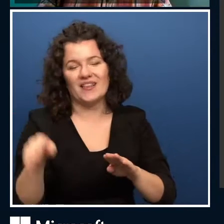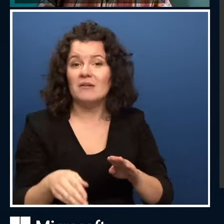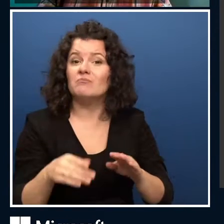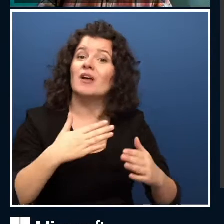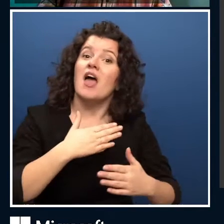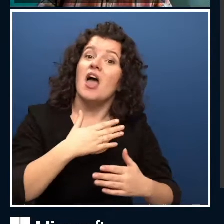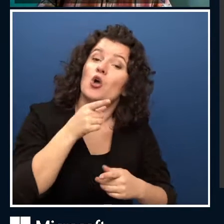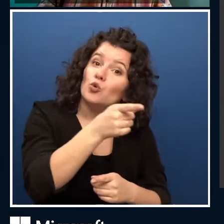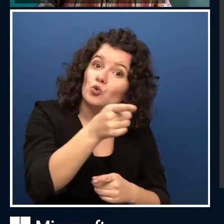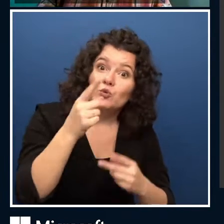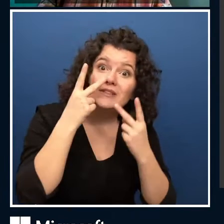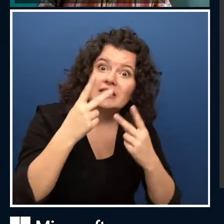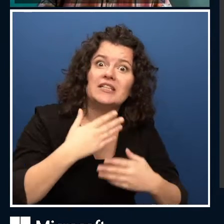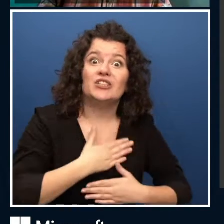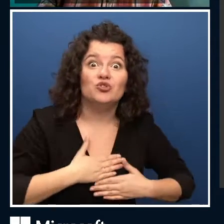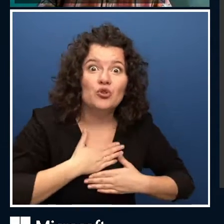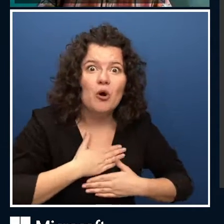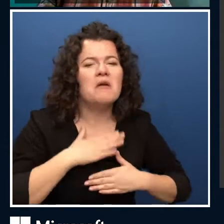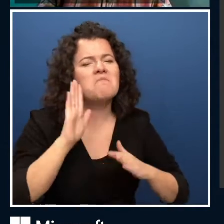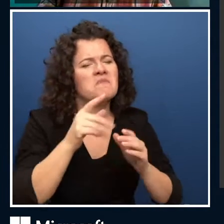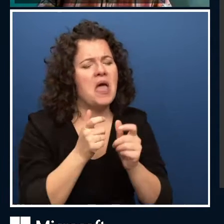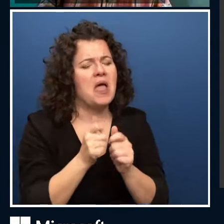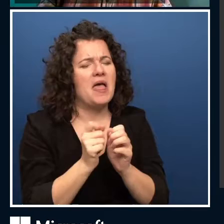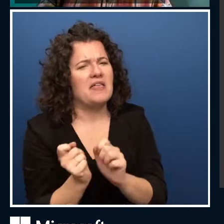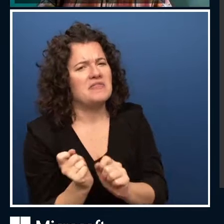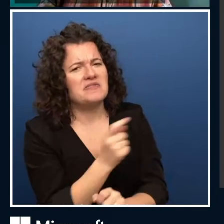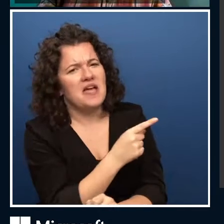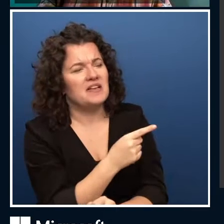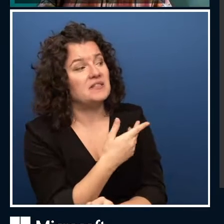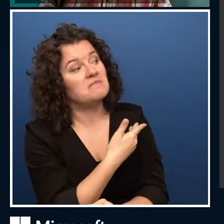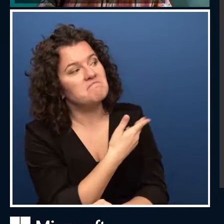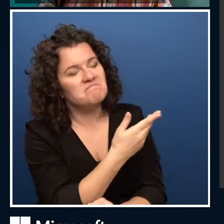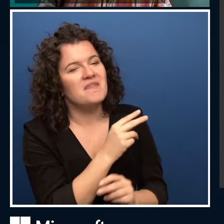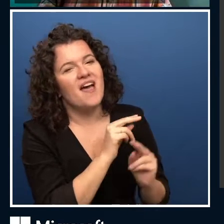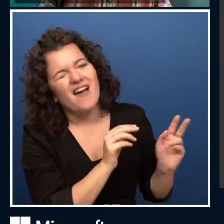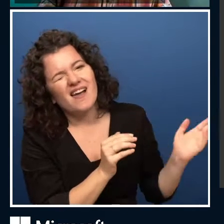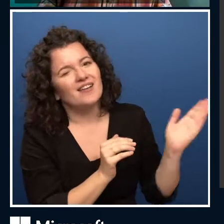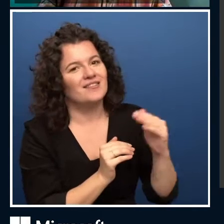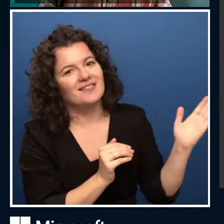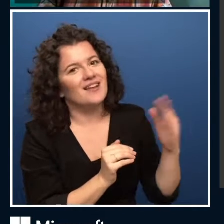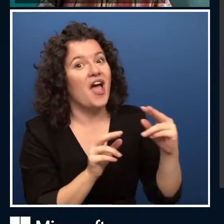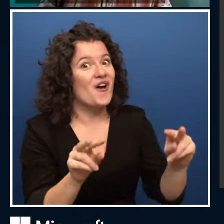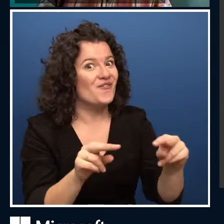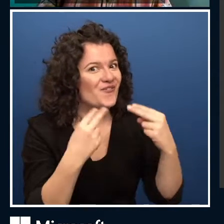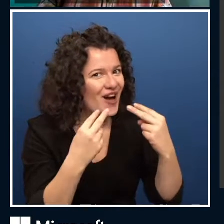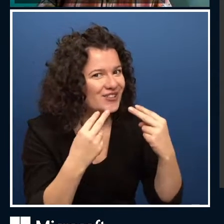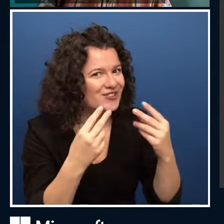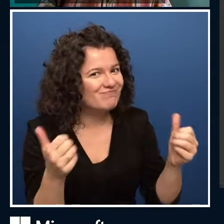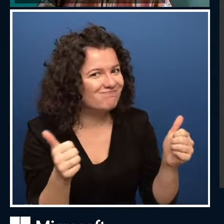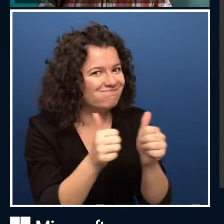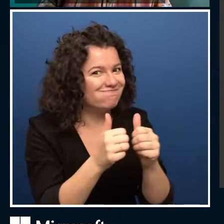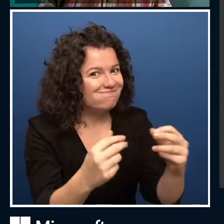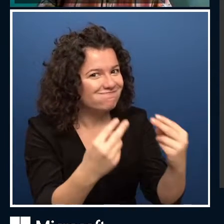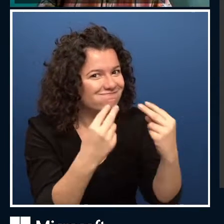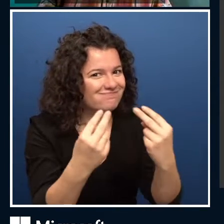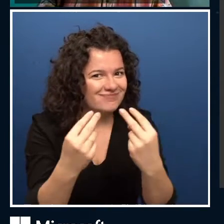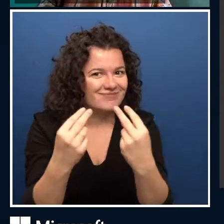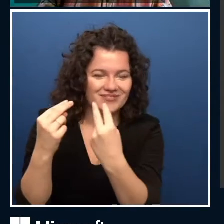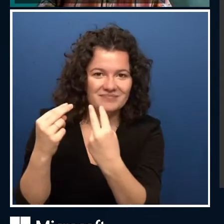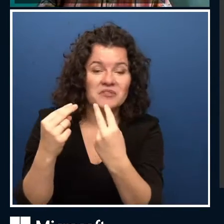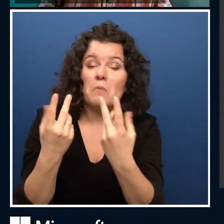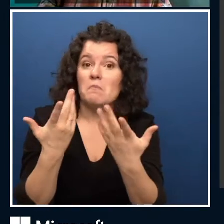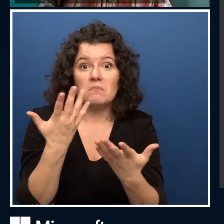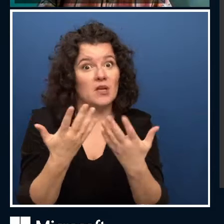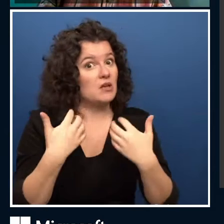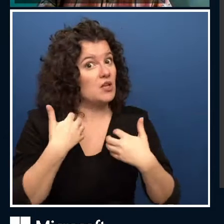your friends, family, colleagues, whoever, and invite them along. See if it's interesting information for them. You can